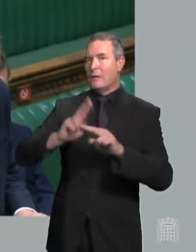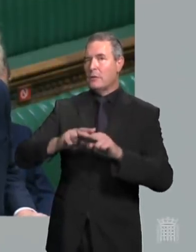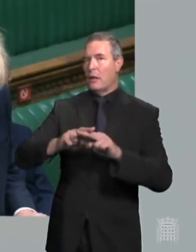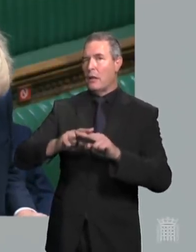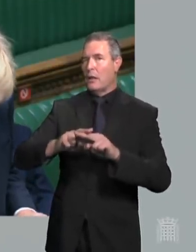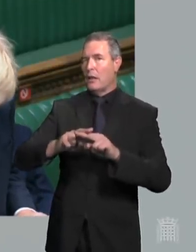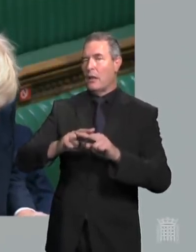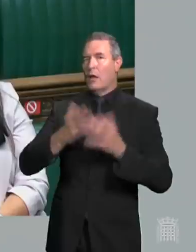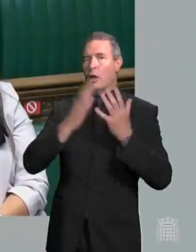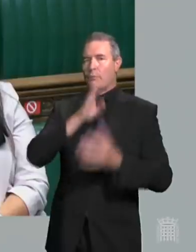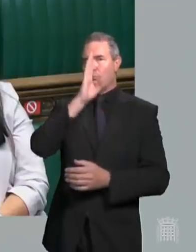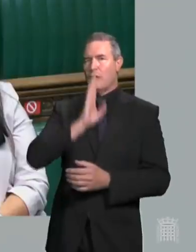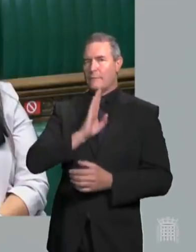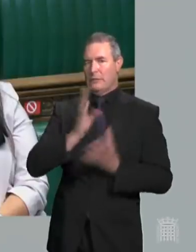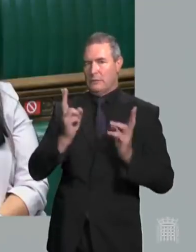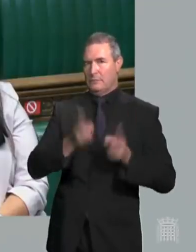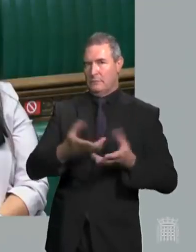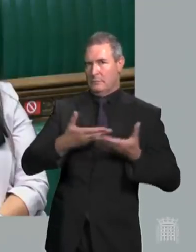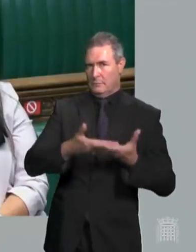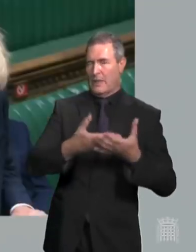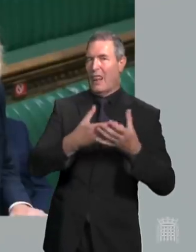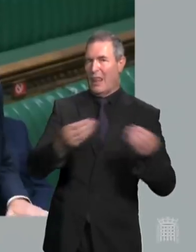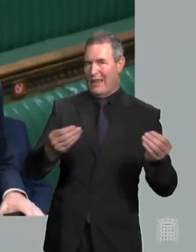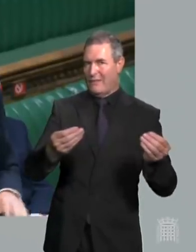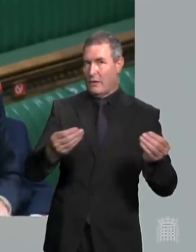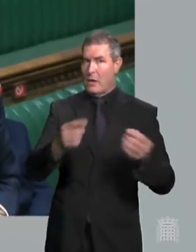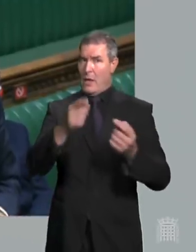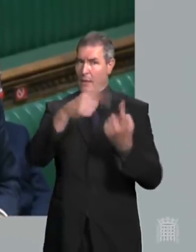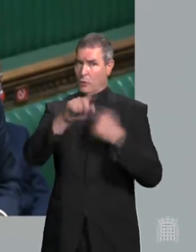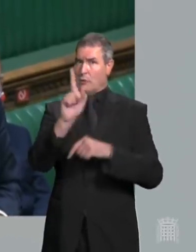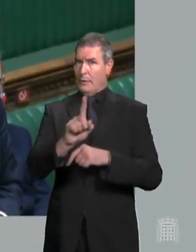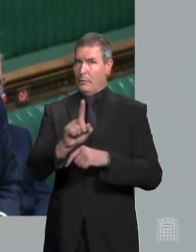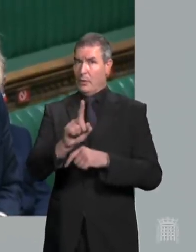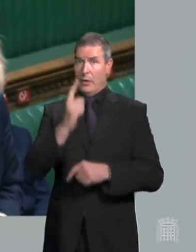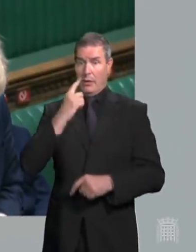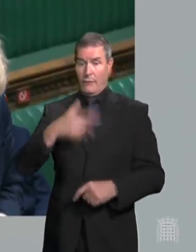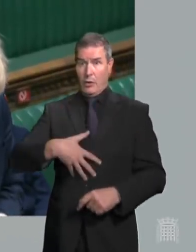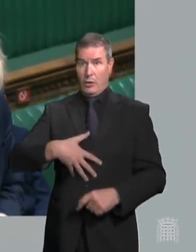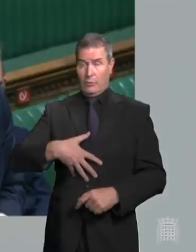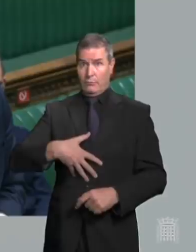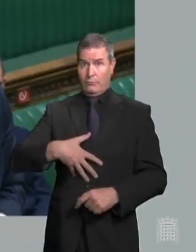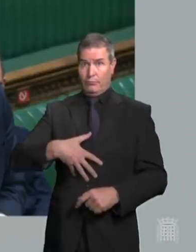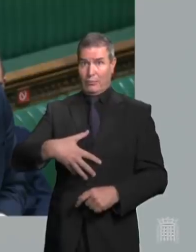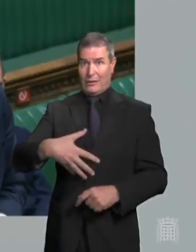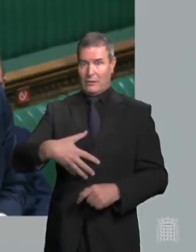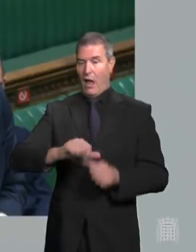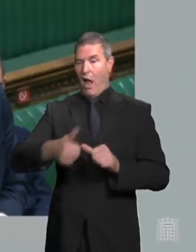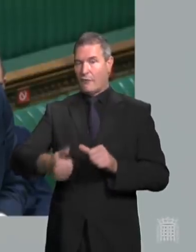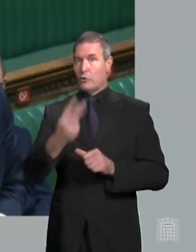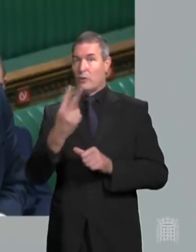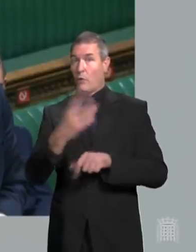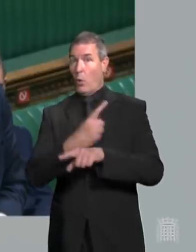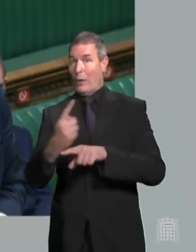but that entitles those who lose a child after 24 weeks